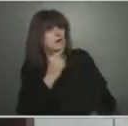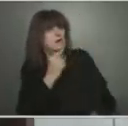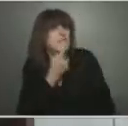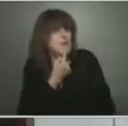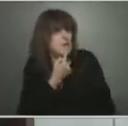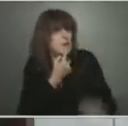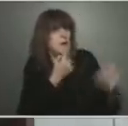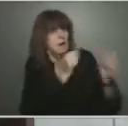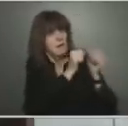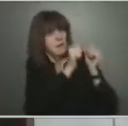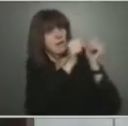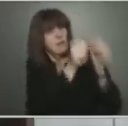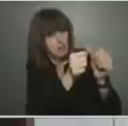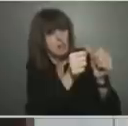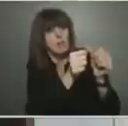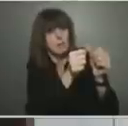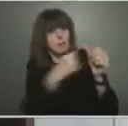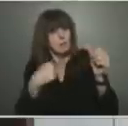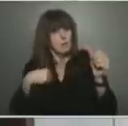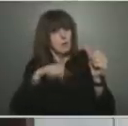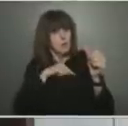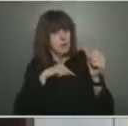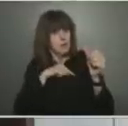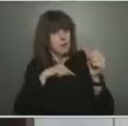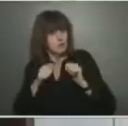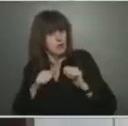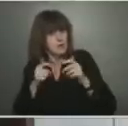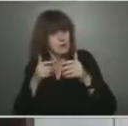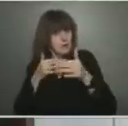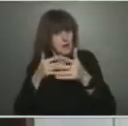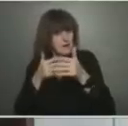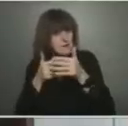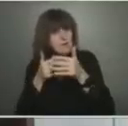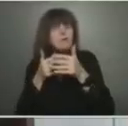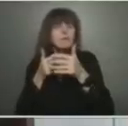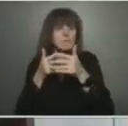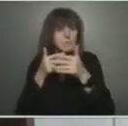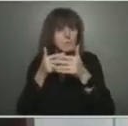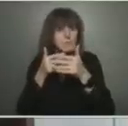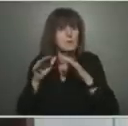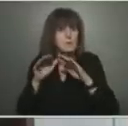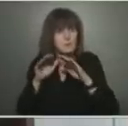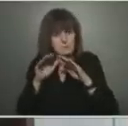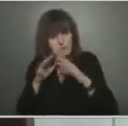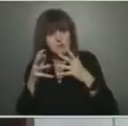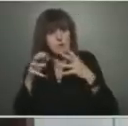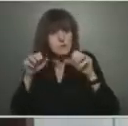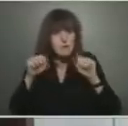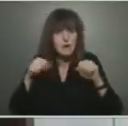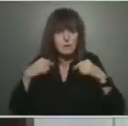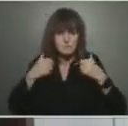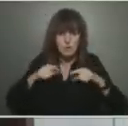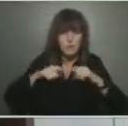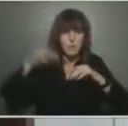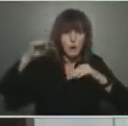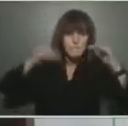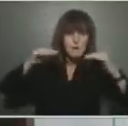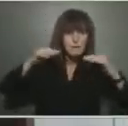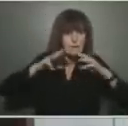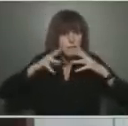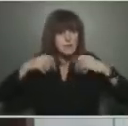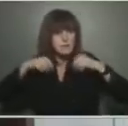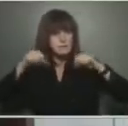time ours to be as minimal as possible, to be as balanced as possible, and to protect the health system as